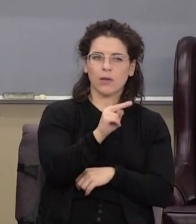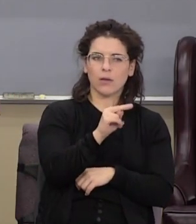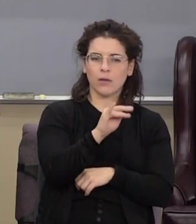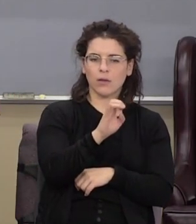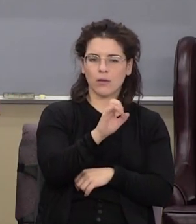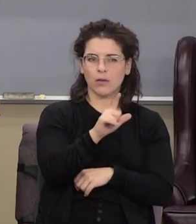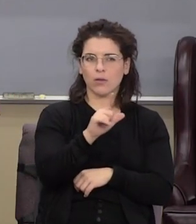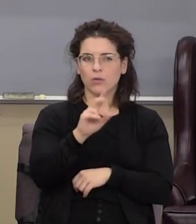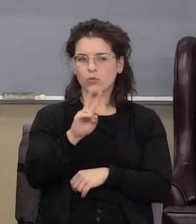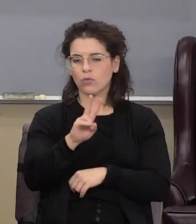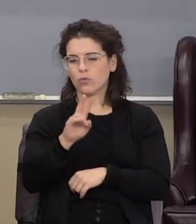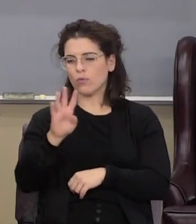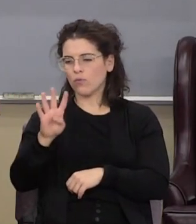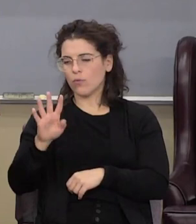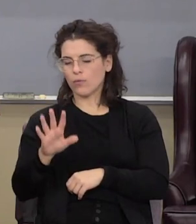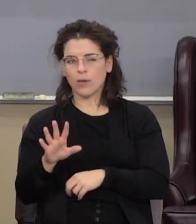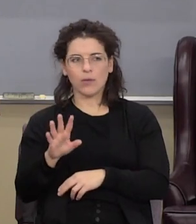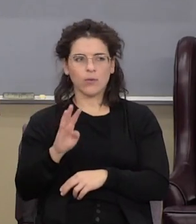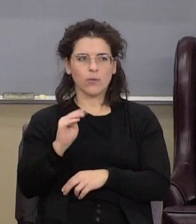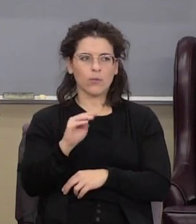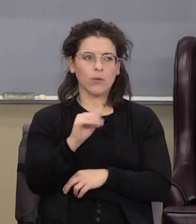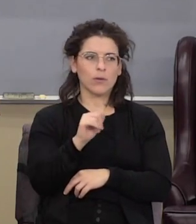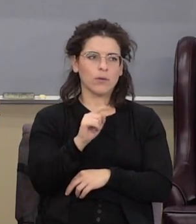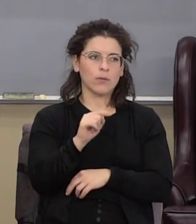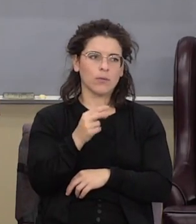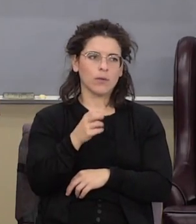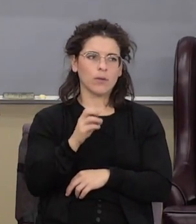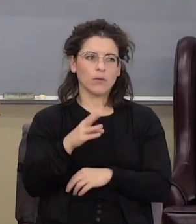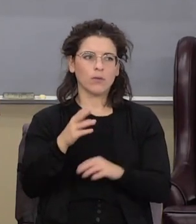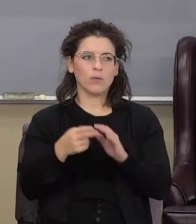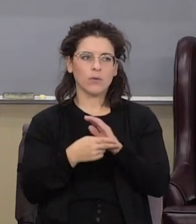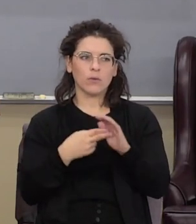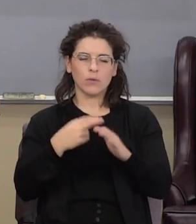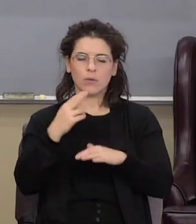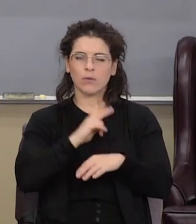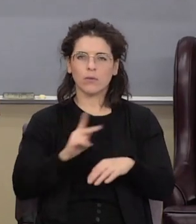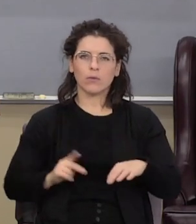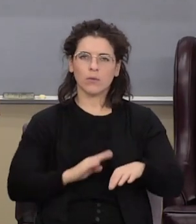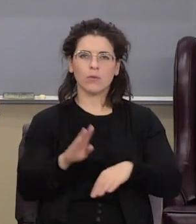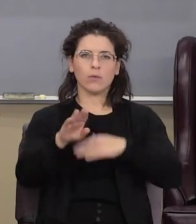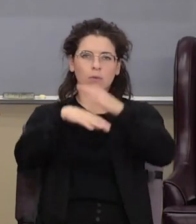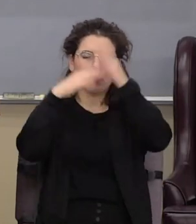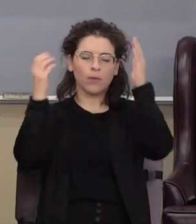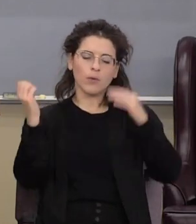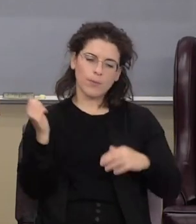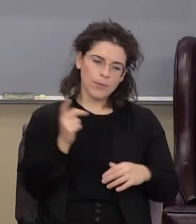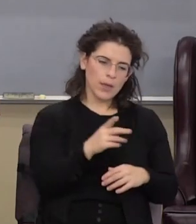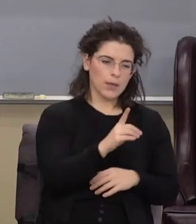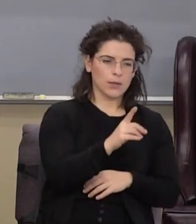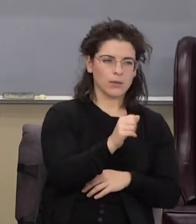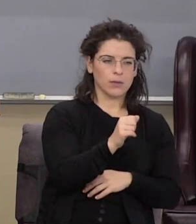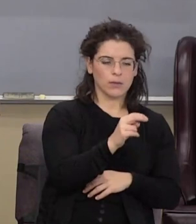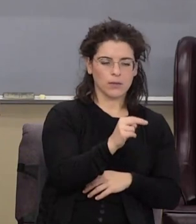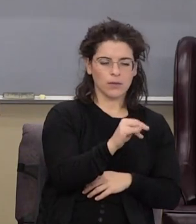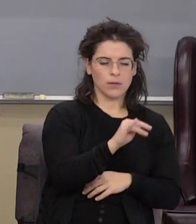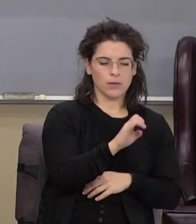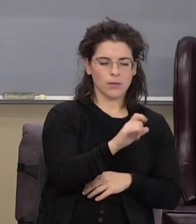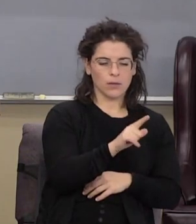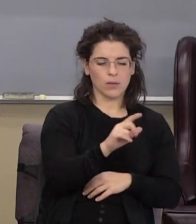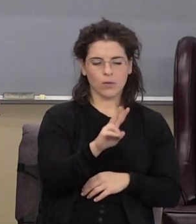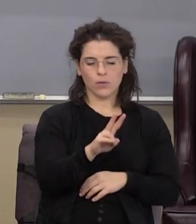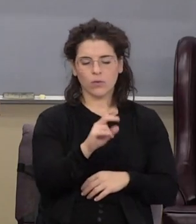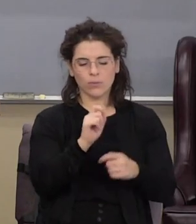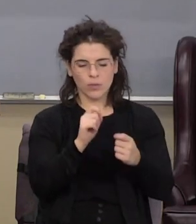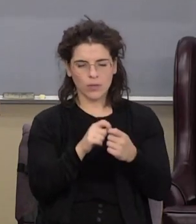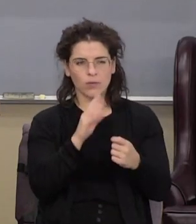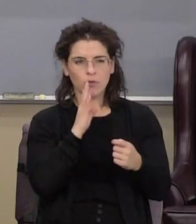when Matthew calls it the kingdom of heaven he's reaching back into Daniel 2 specifically talking about the replacement of the gentile